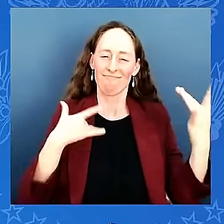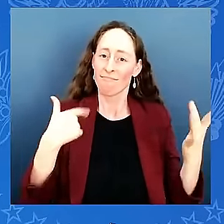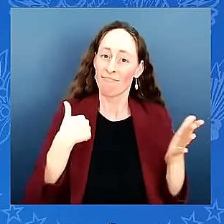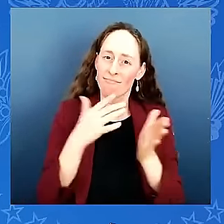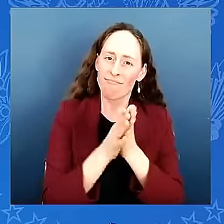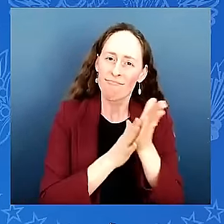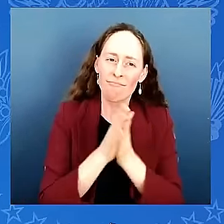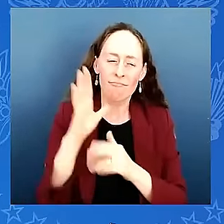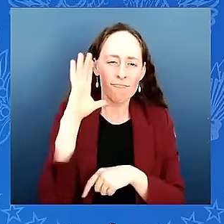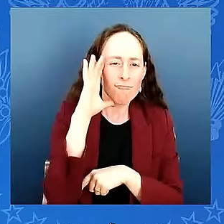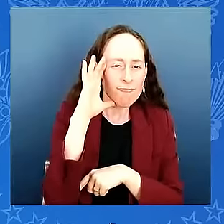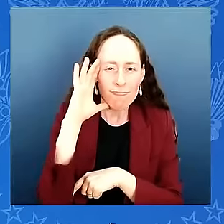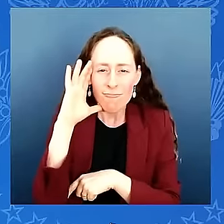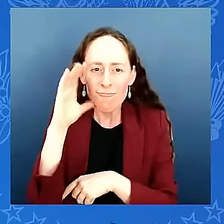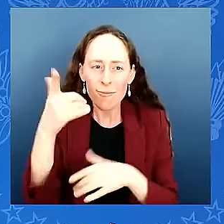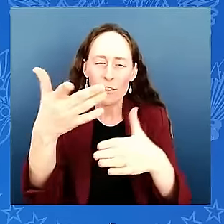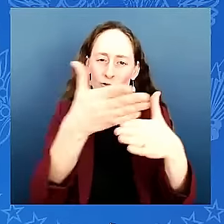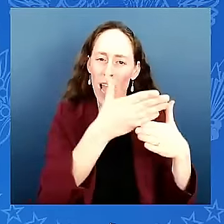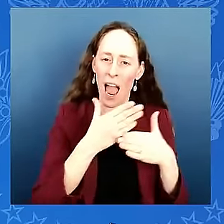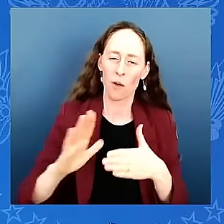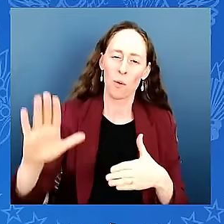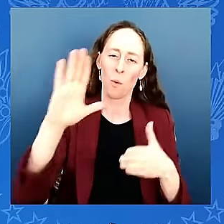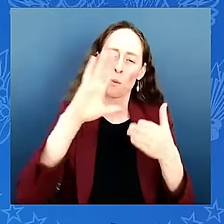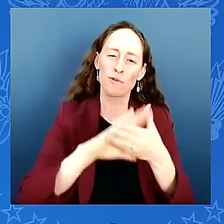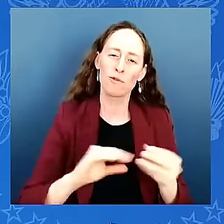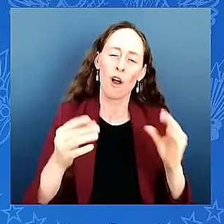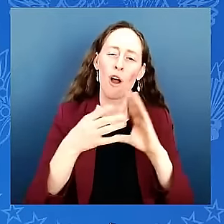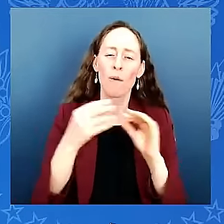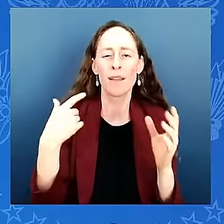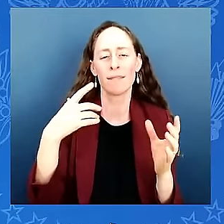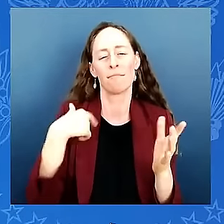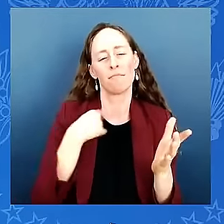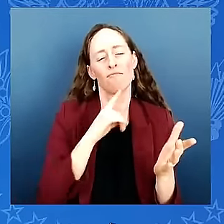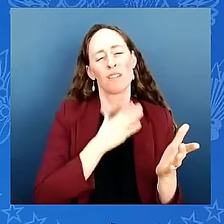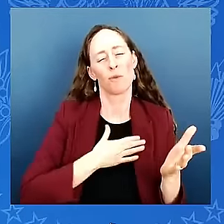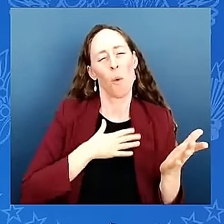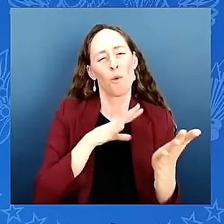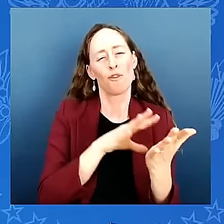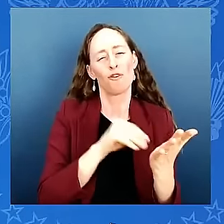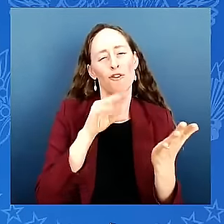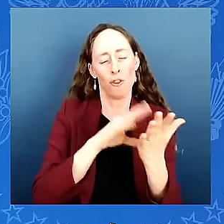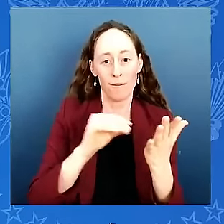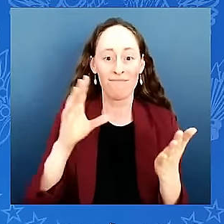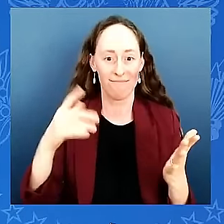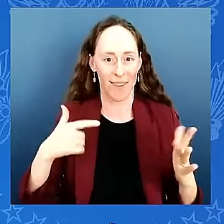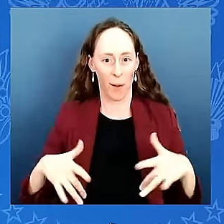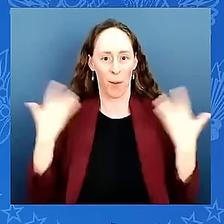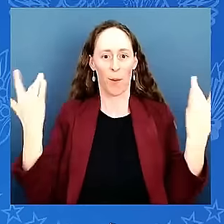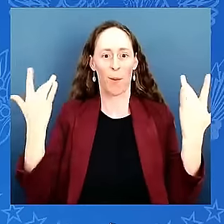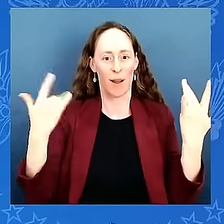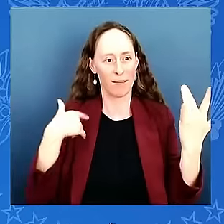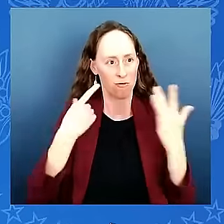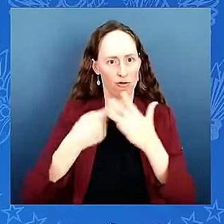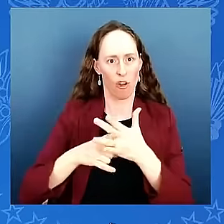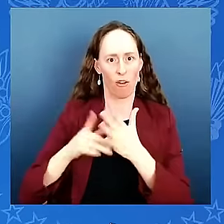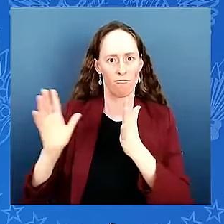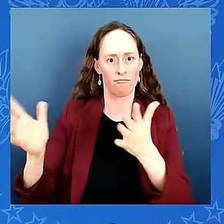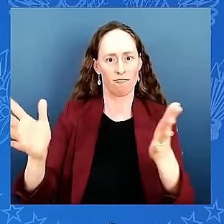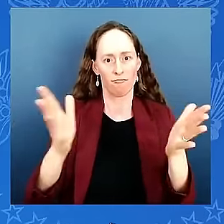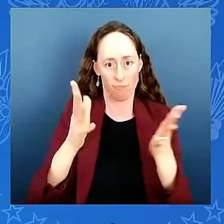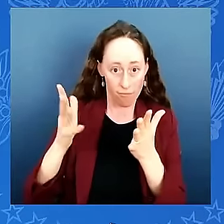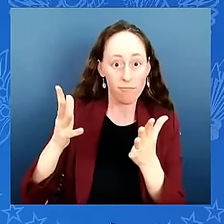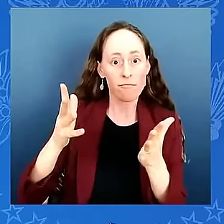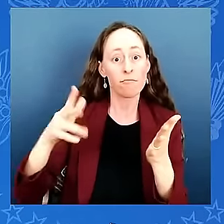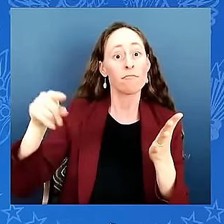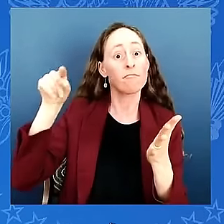start the first of what would be many conversations just like this led by our president it's also my honor today to have the opportunity